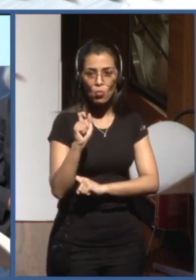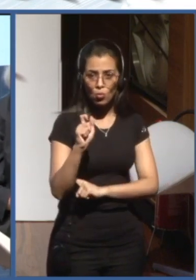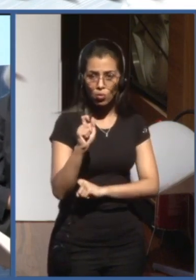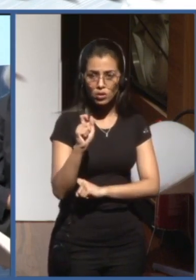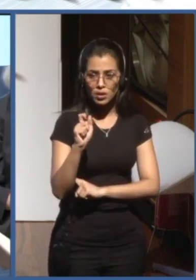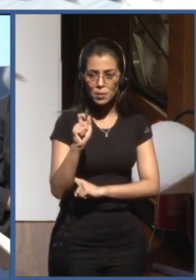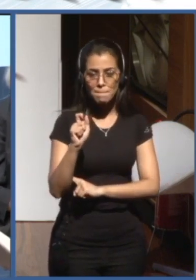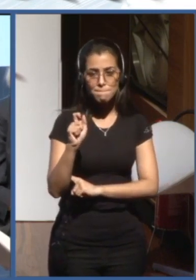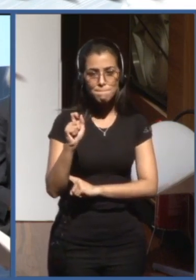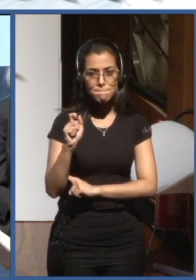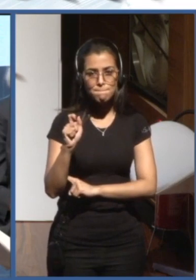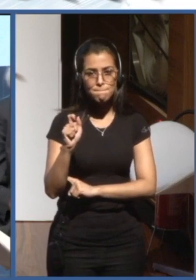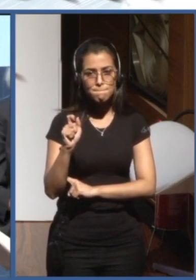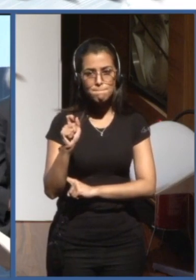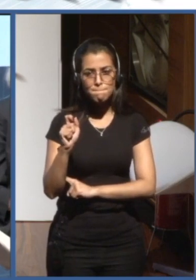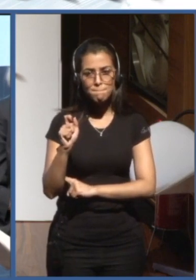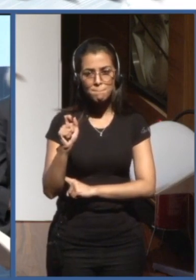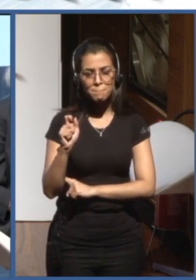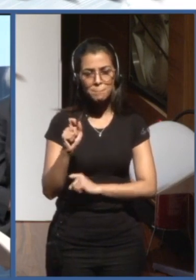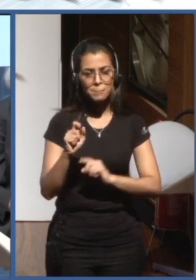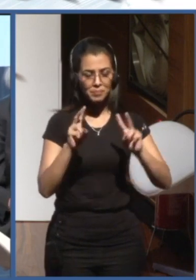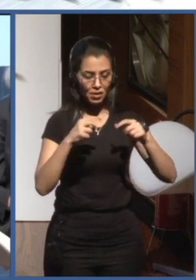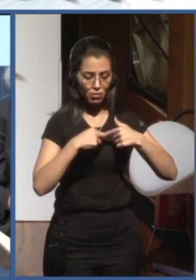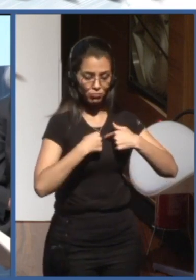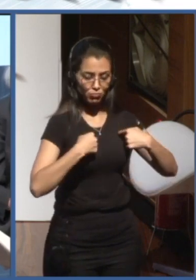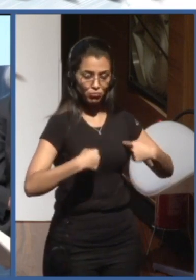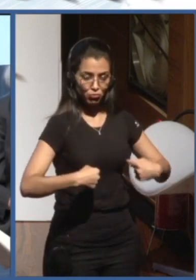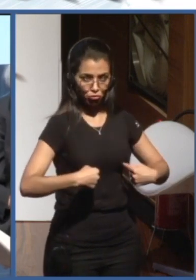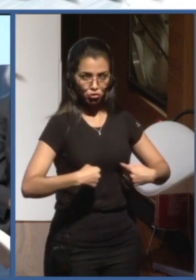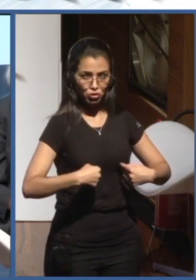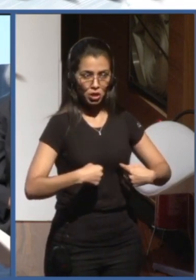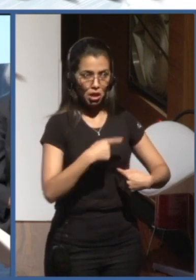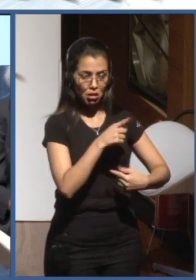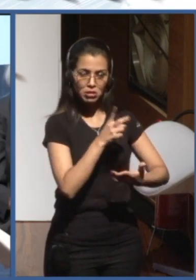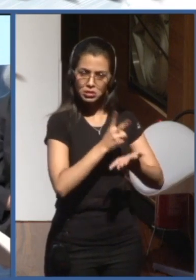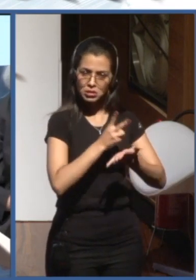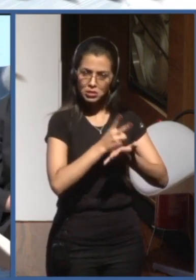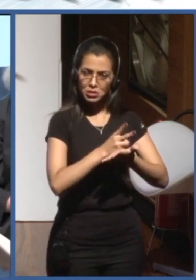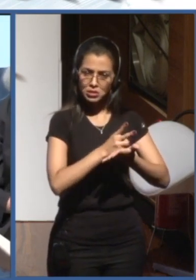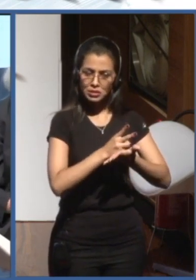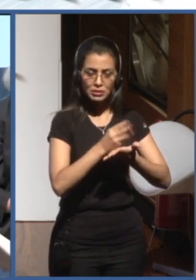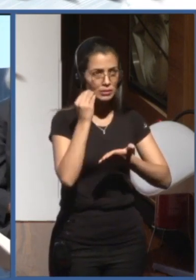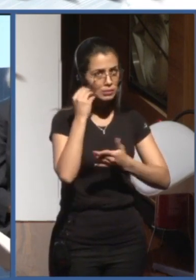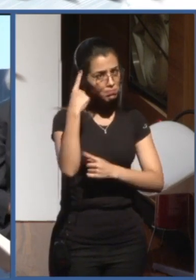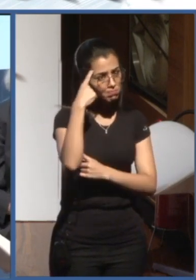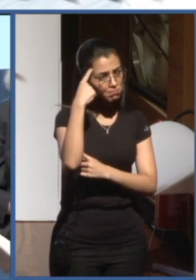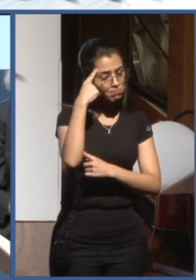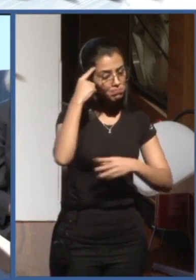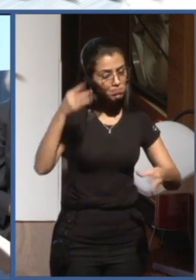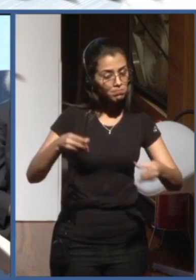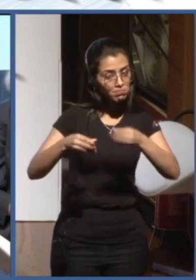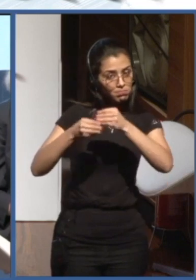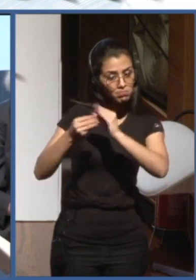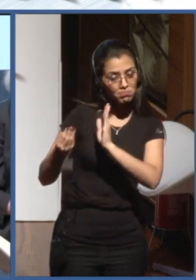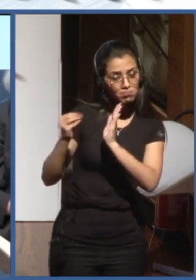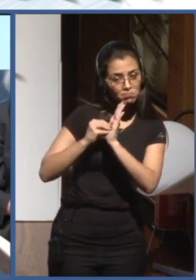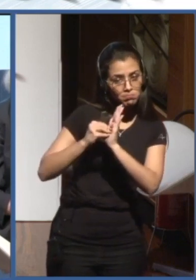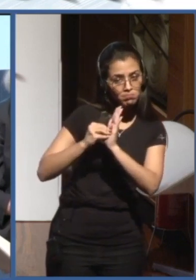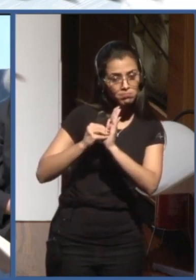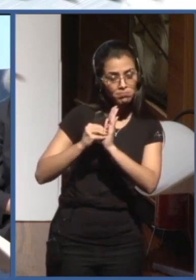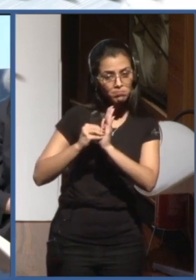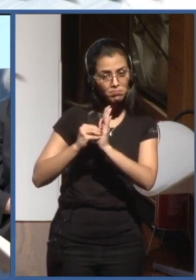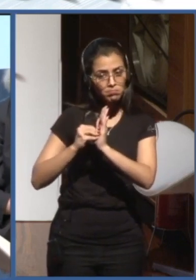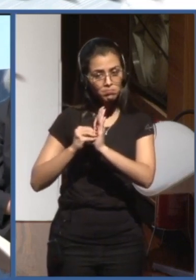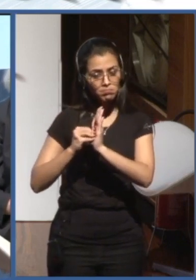china actually is that is considering implementing the uh roam indicators the internet universality